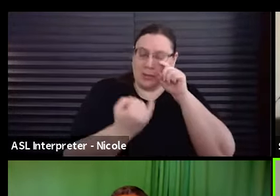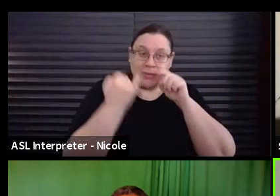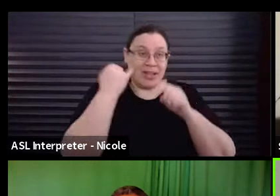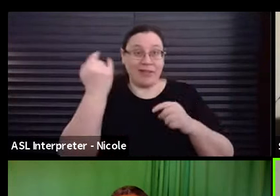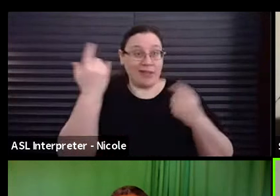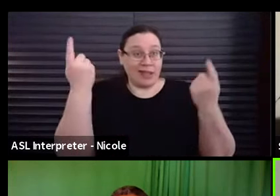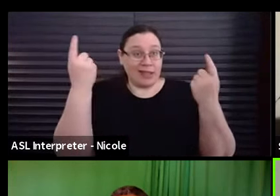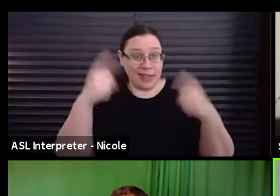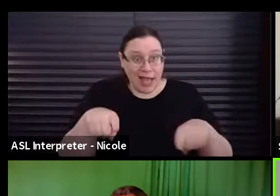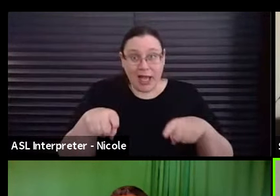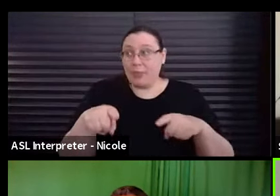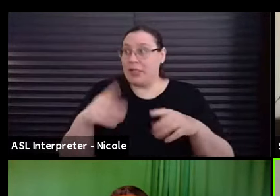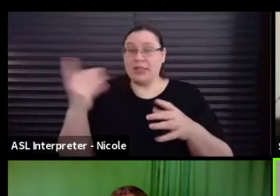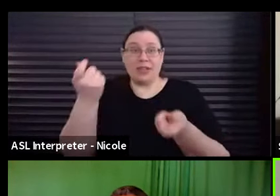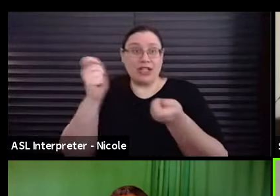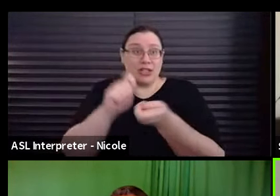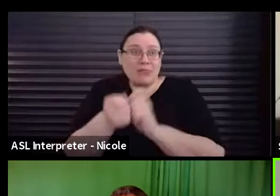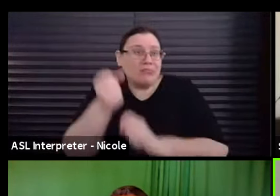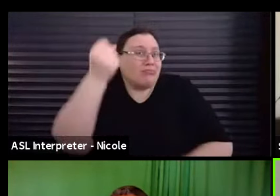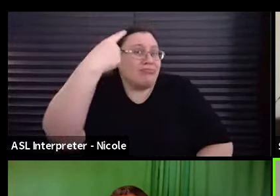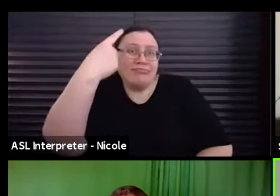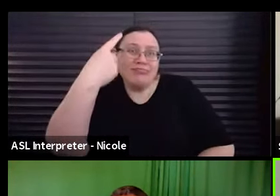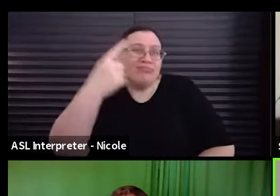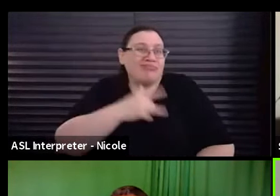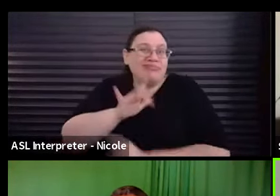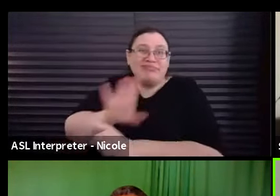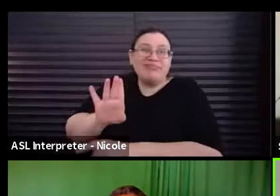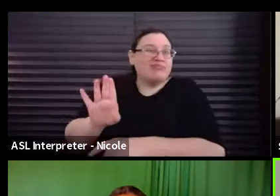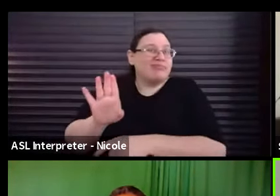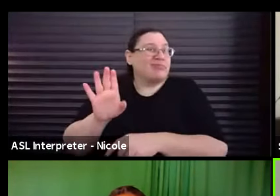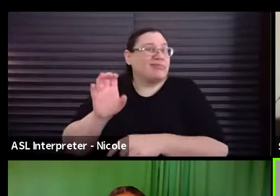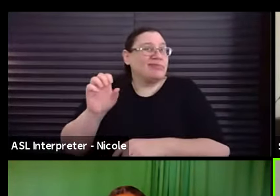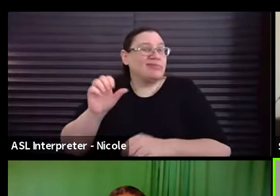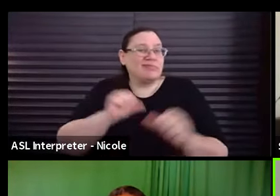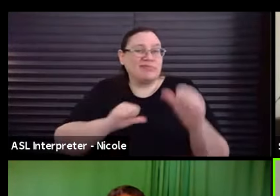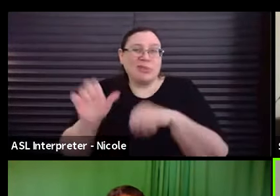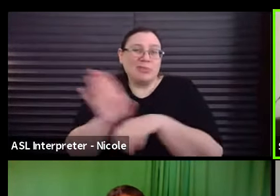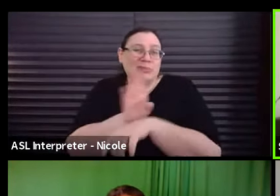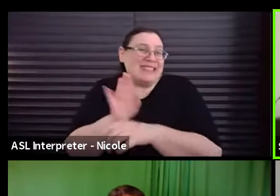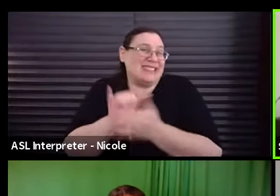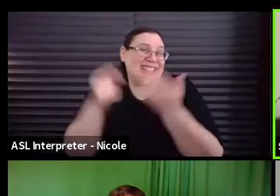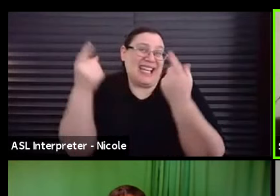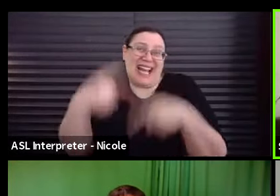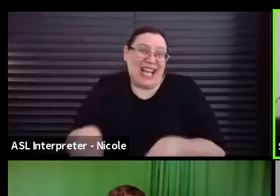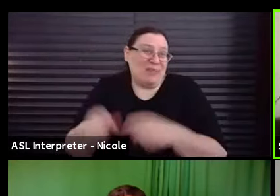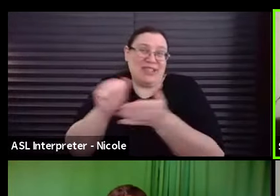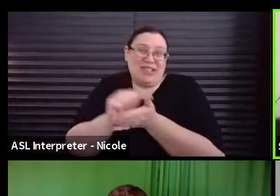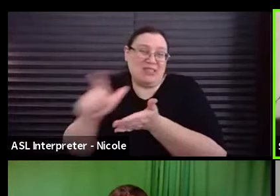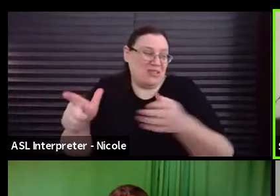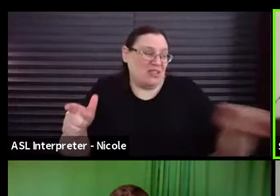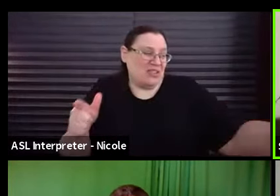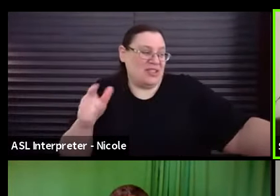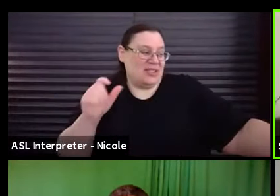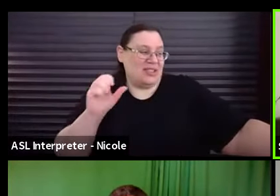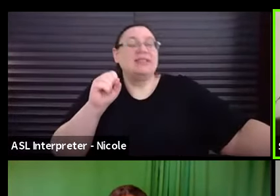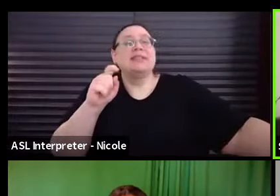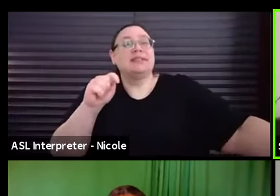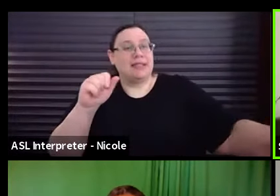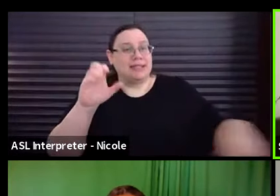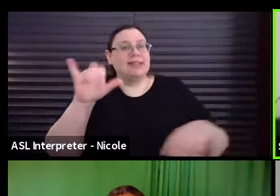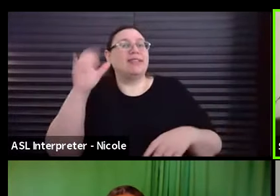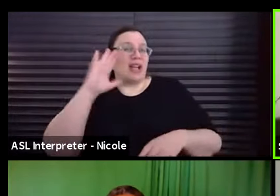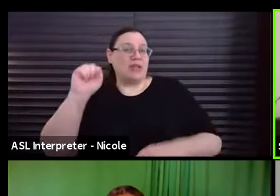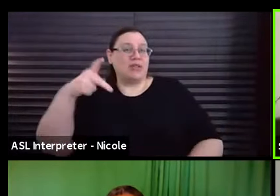change, uh, we, we understand that's the nature of this business and we can pivot with you. So that's right. And I know in spa, we made it platform